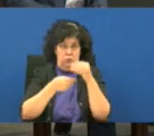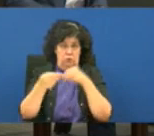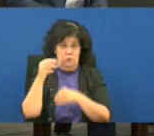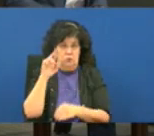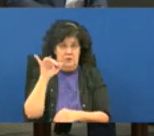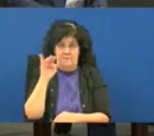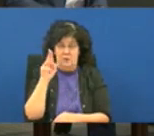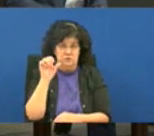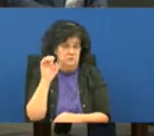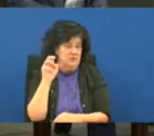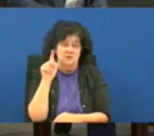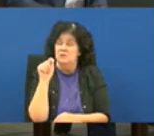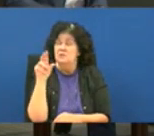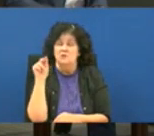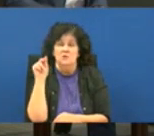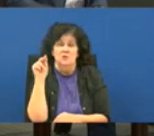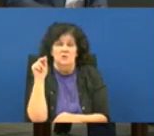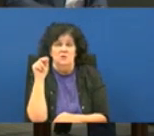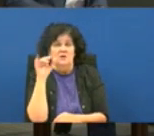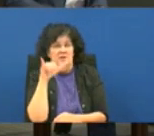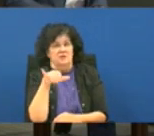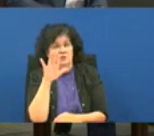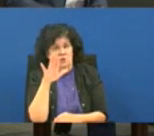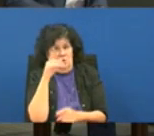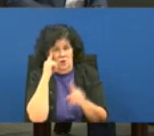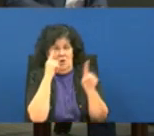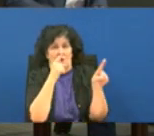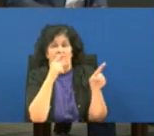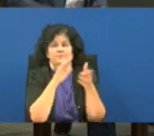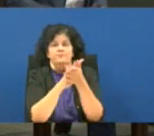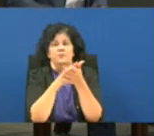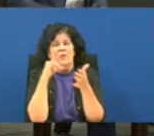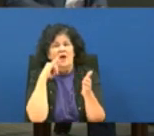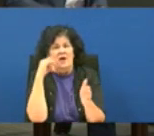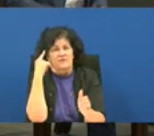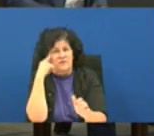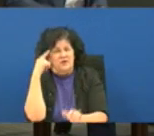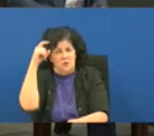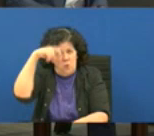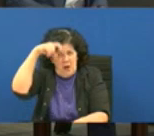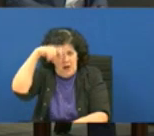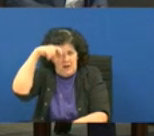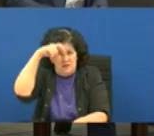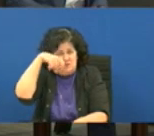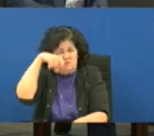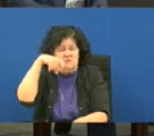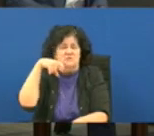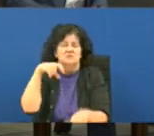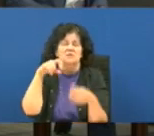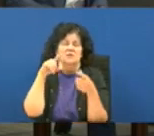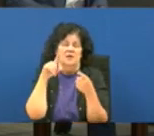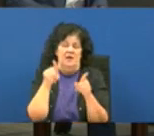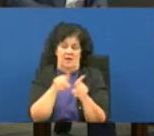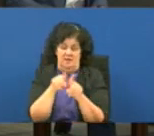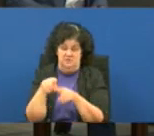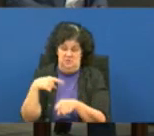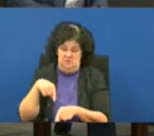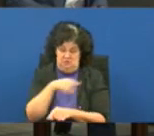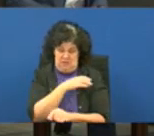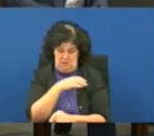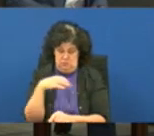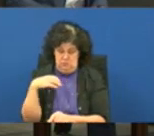which is the ultimate goal here yes um i think it would be prudent if we as a council put this